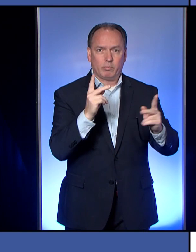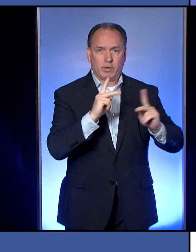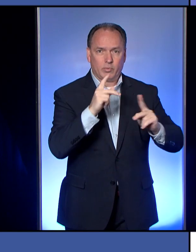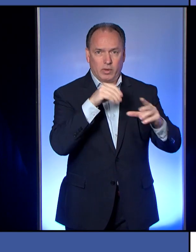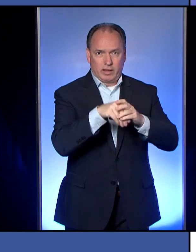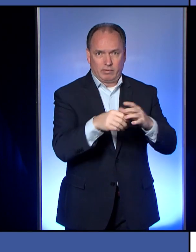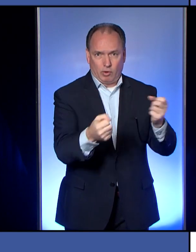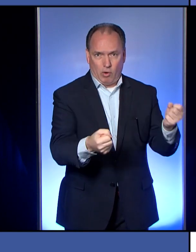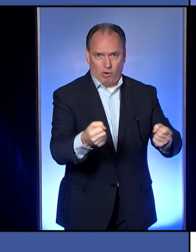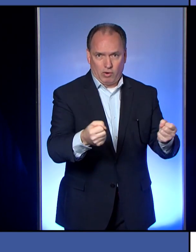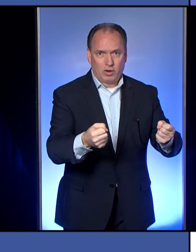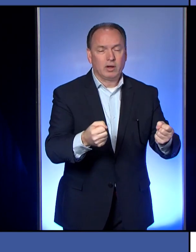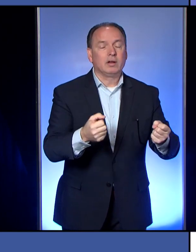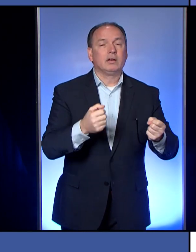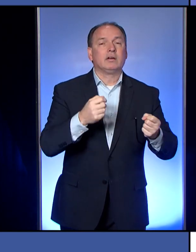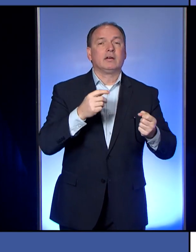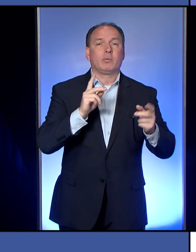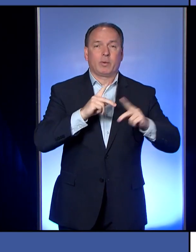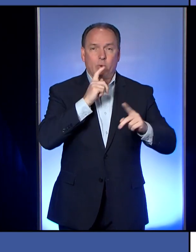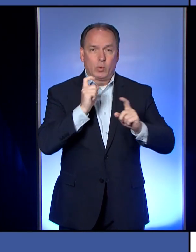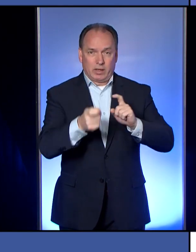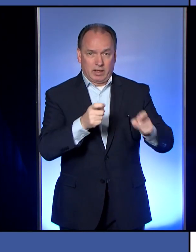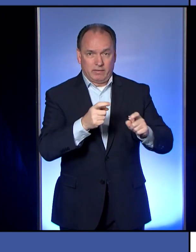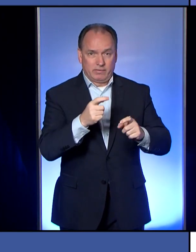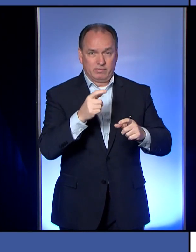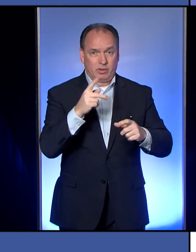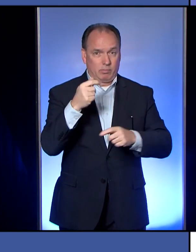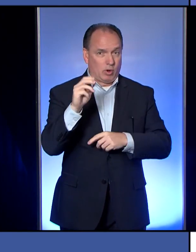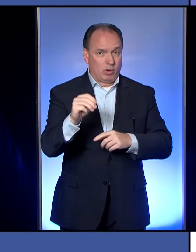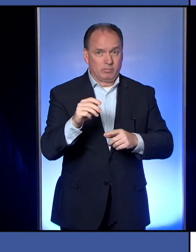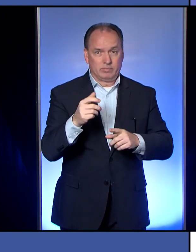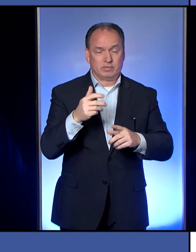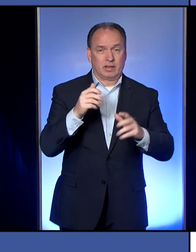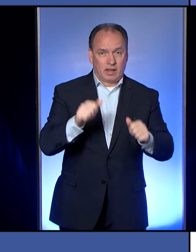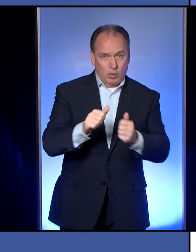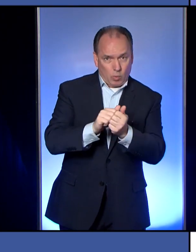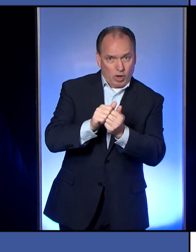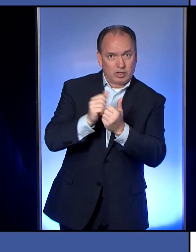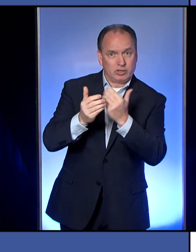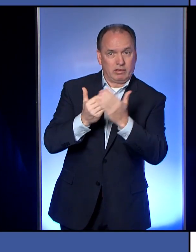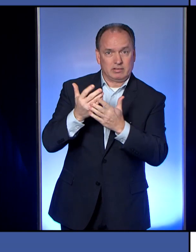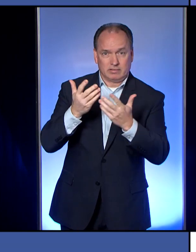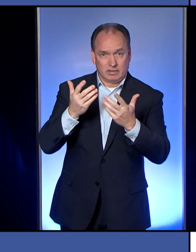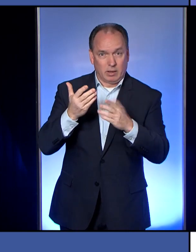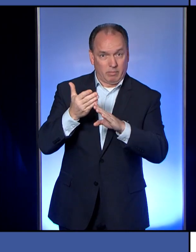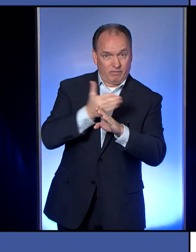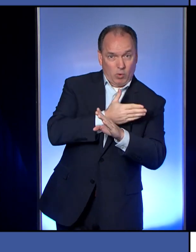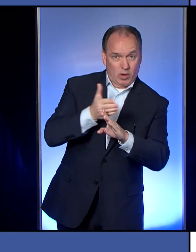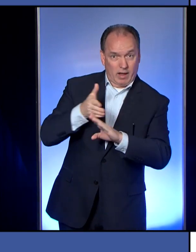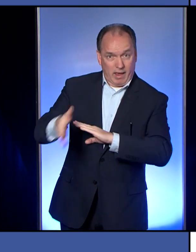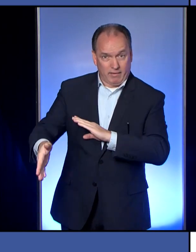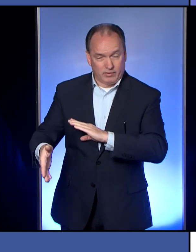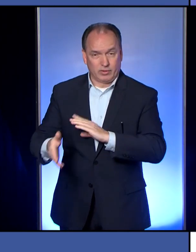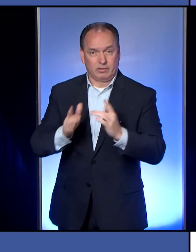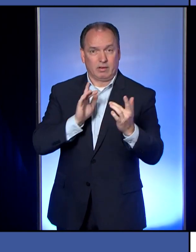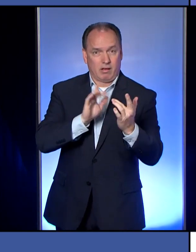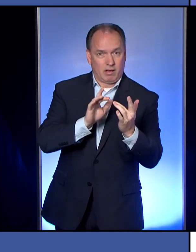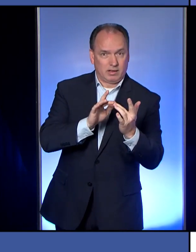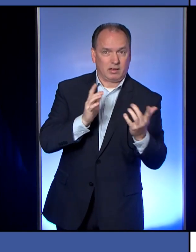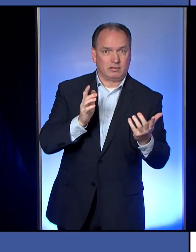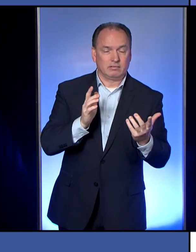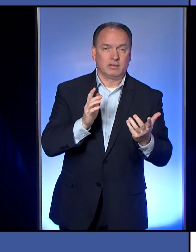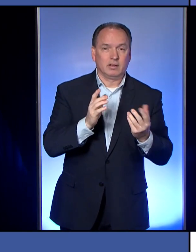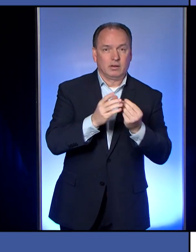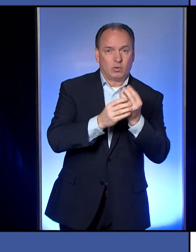And then the person dispensing the palms should be instructed to thoroughly wash their hands both before and after putting on the